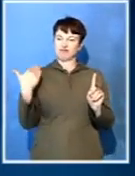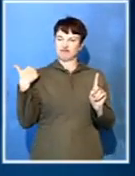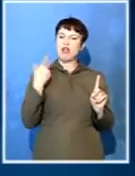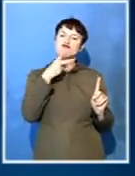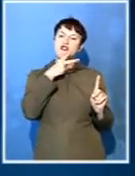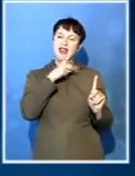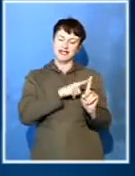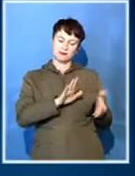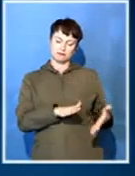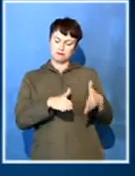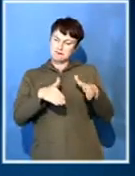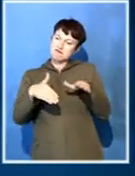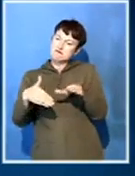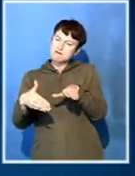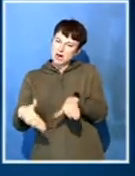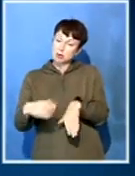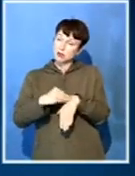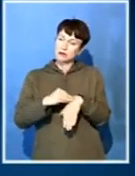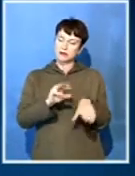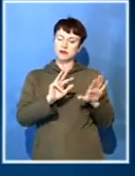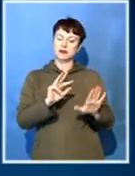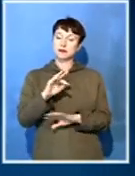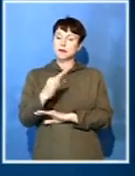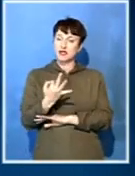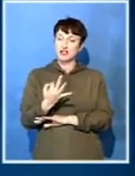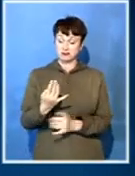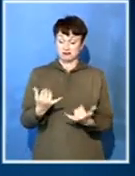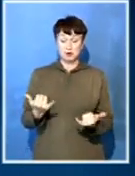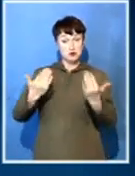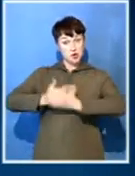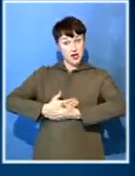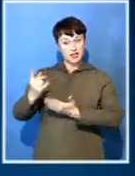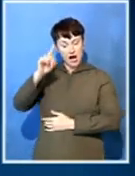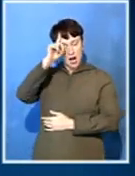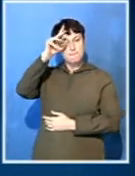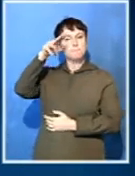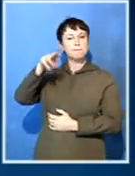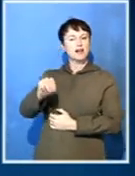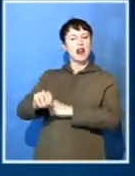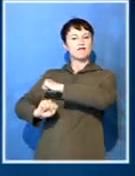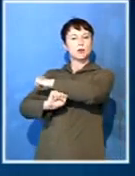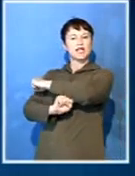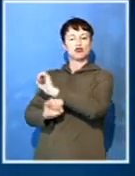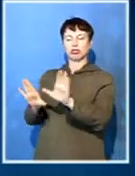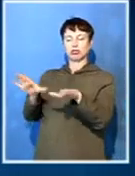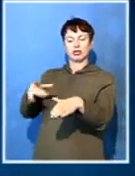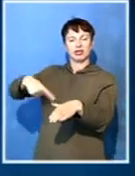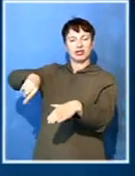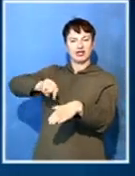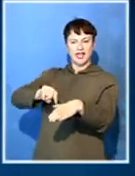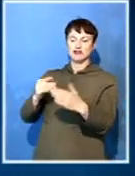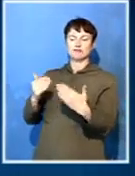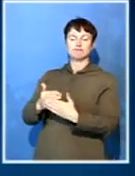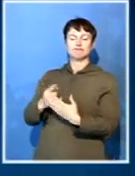service at the Nelson Mandela Foundation in Johannesburg tonight. The 93-year-old former Robben Island prisoner died in Vintouk